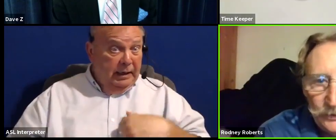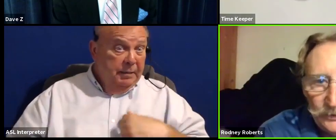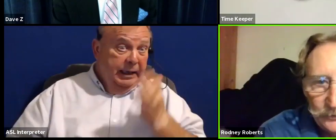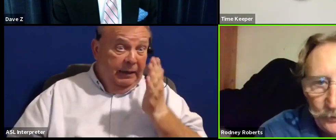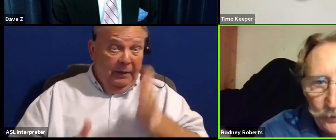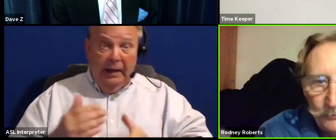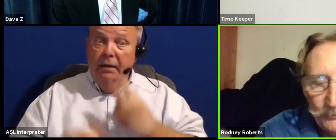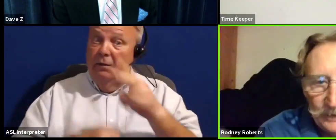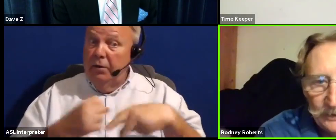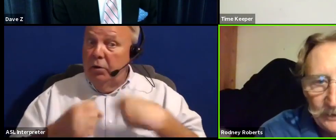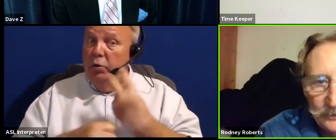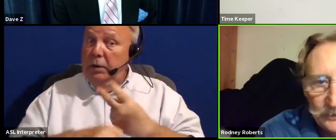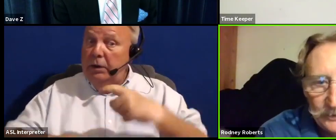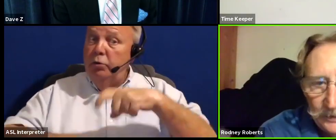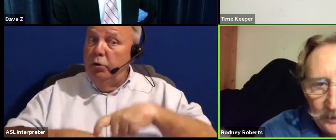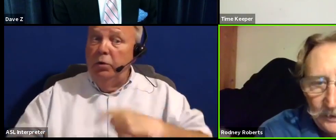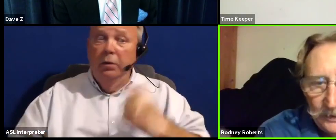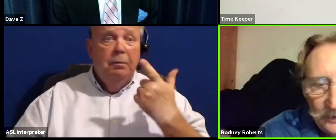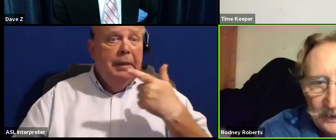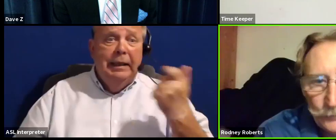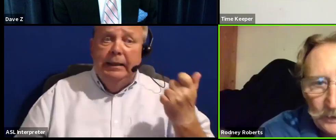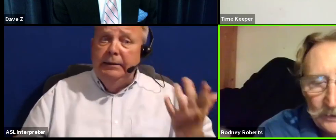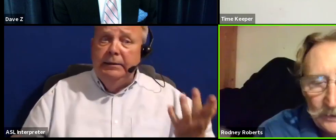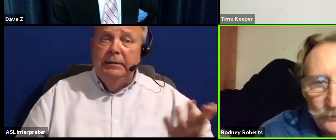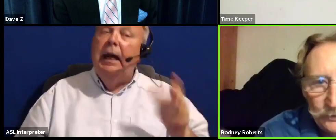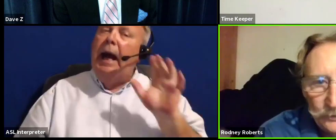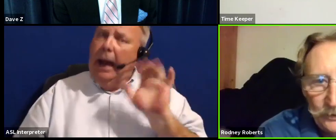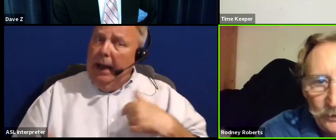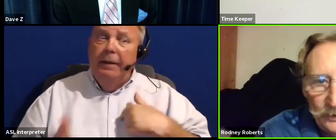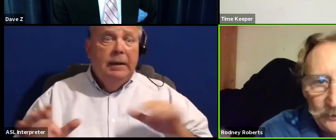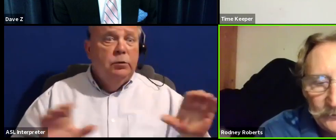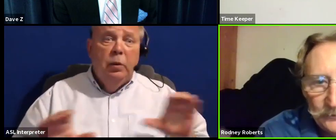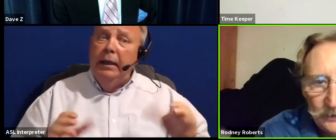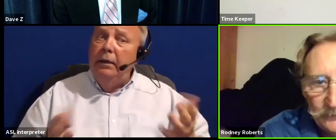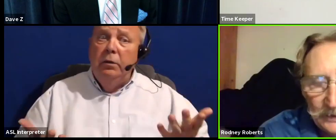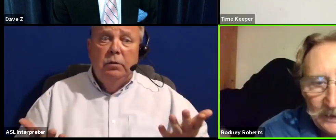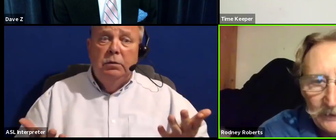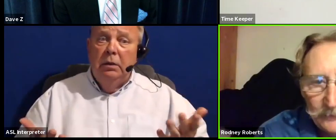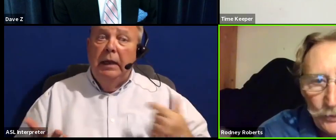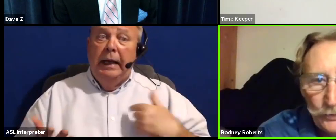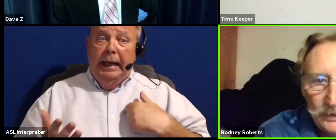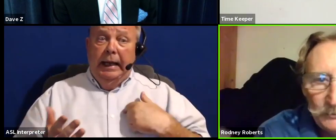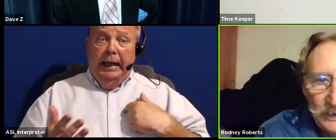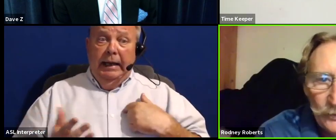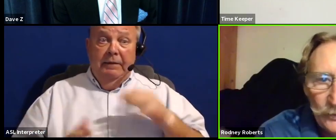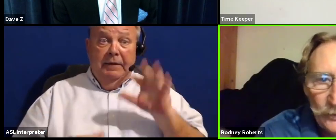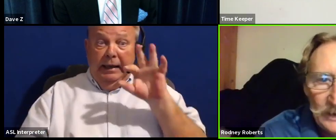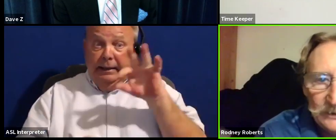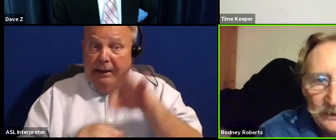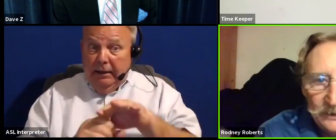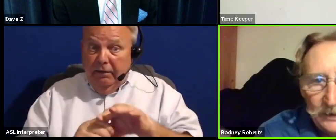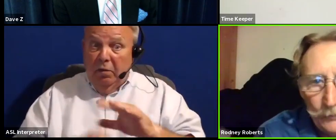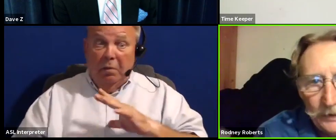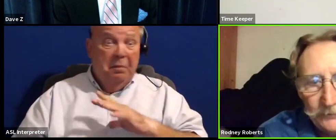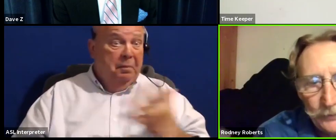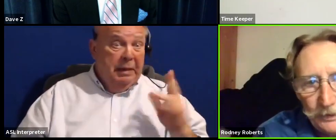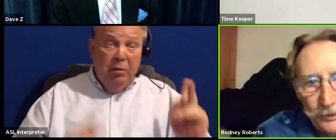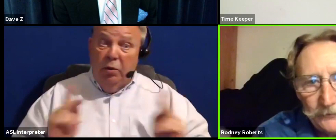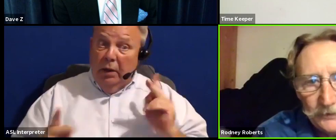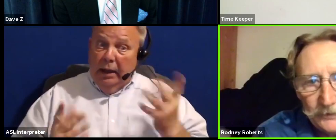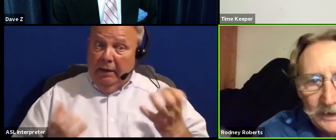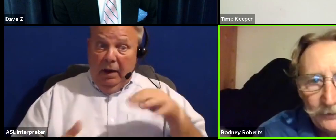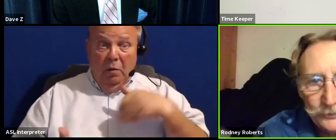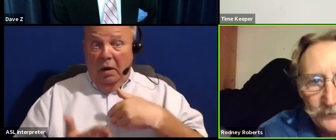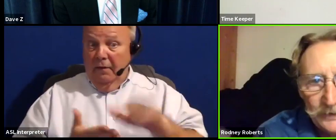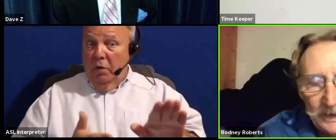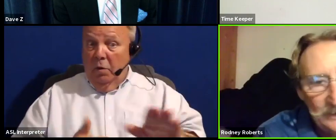the two-year term because, and that's what I do. You know, if, if I take a vote and people don't like it and they want to vote me